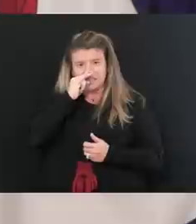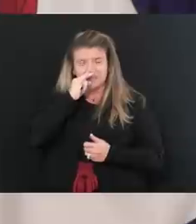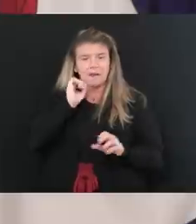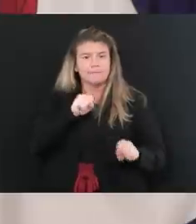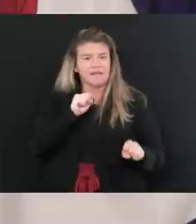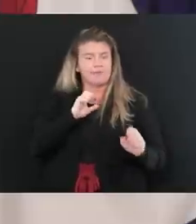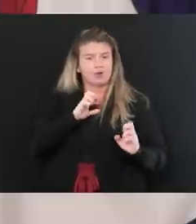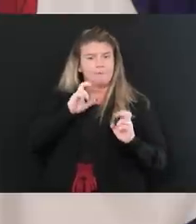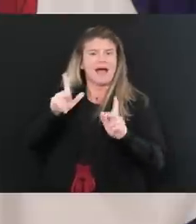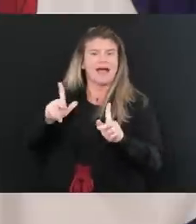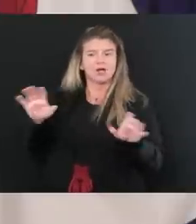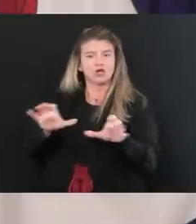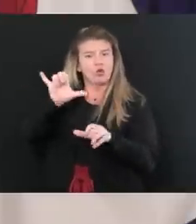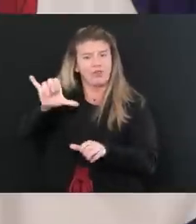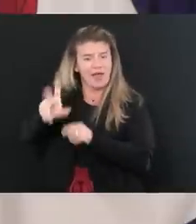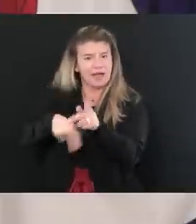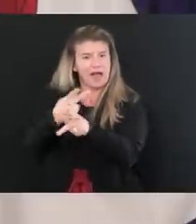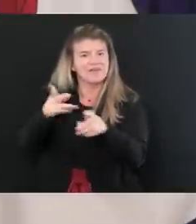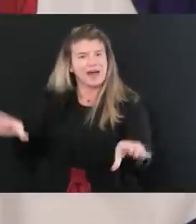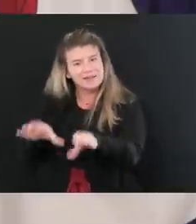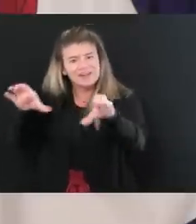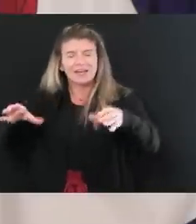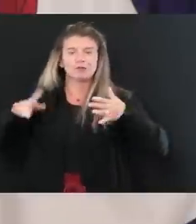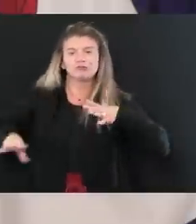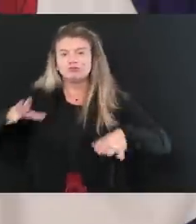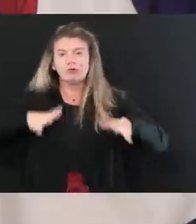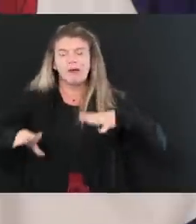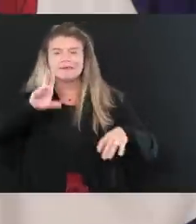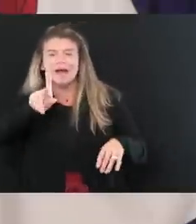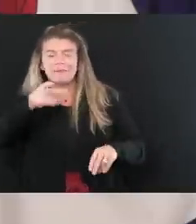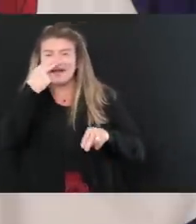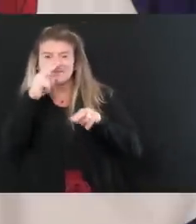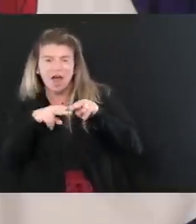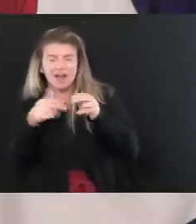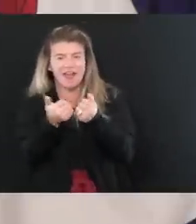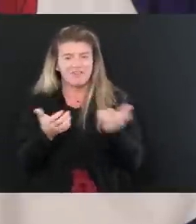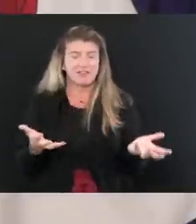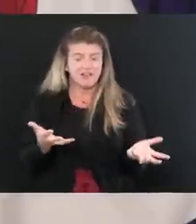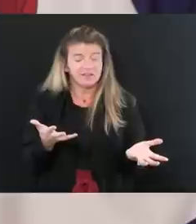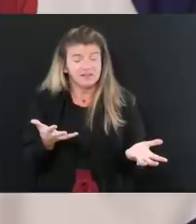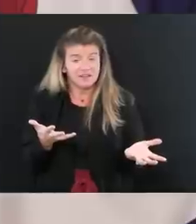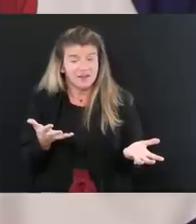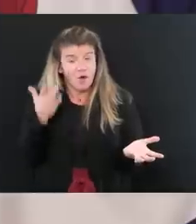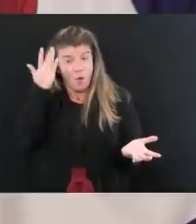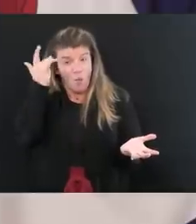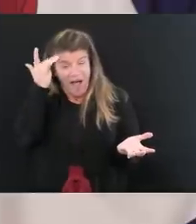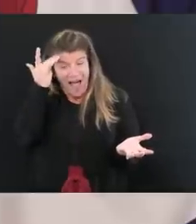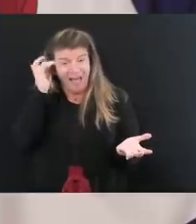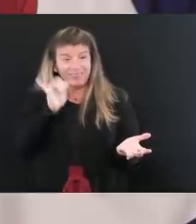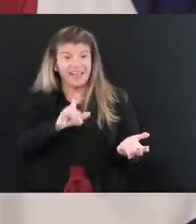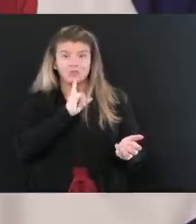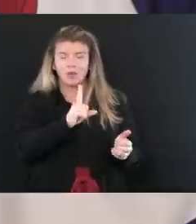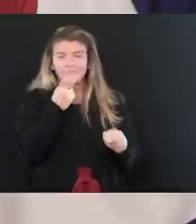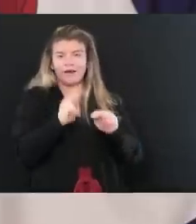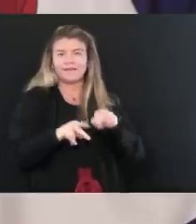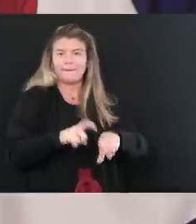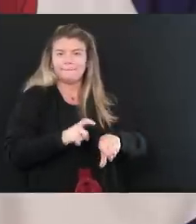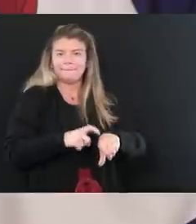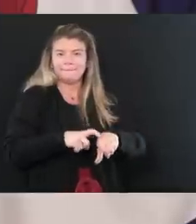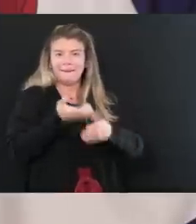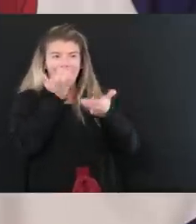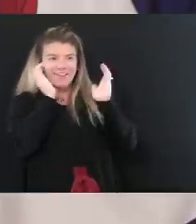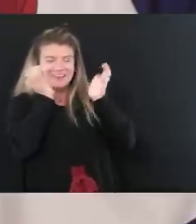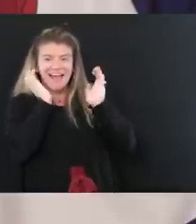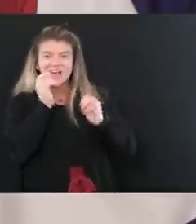and trick or treat and dress up and, and, and have a lot of fun and everything. Cause it's, it's a fun, it's a fun holiday. That's for sure.